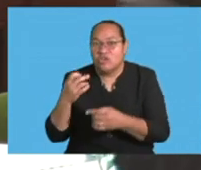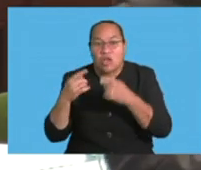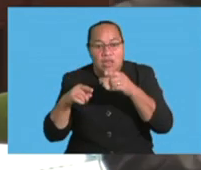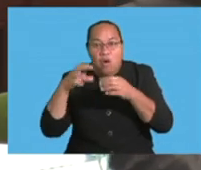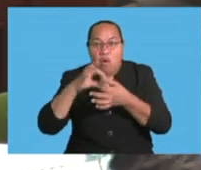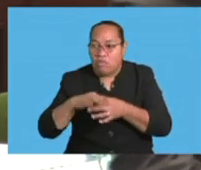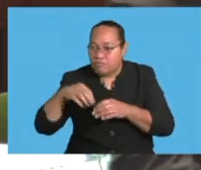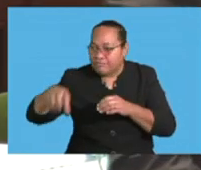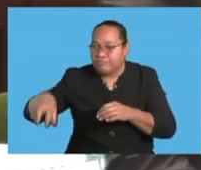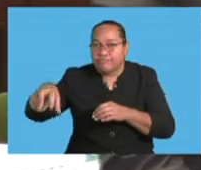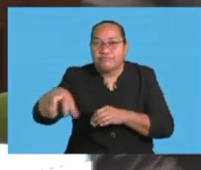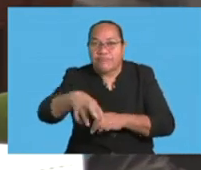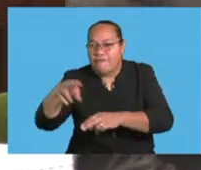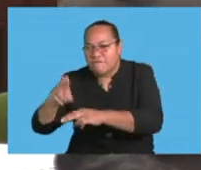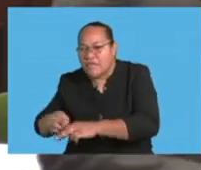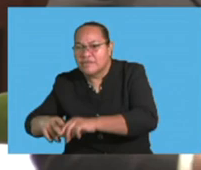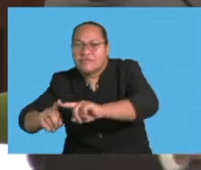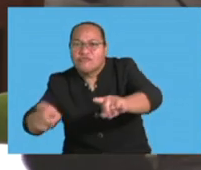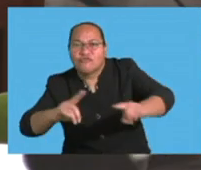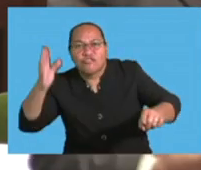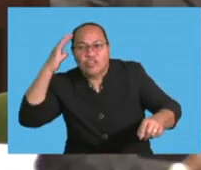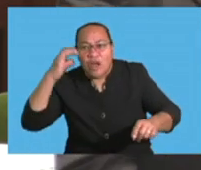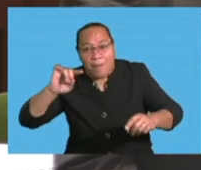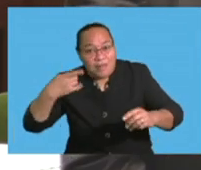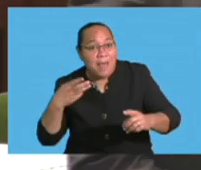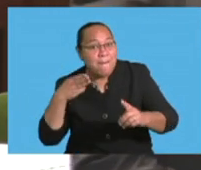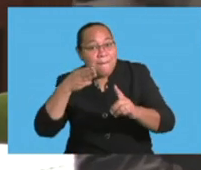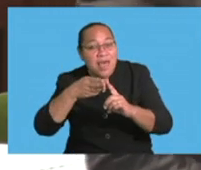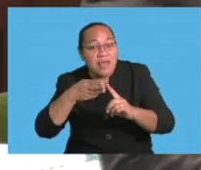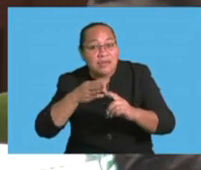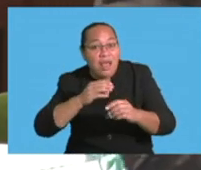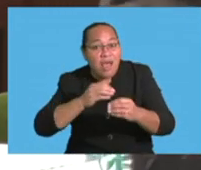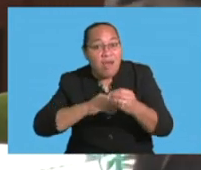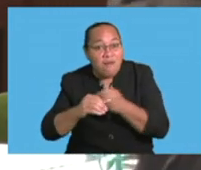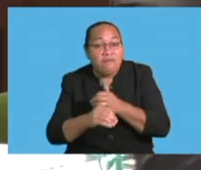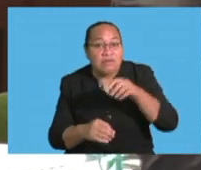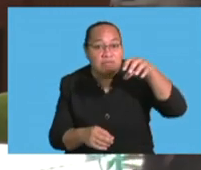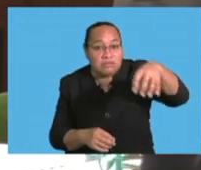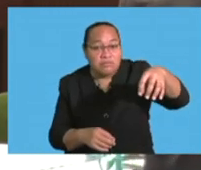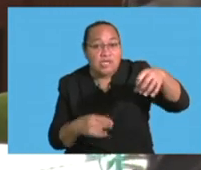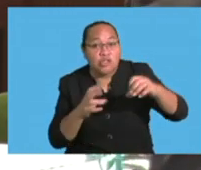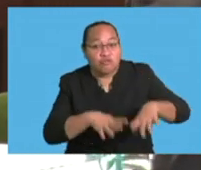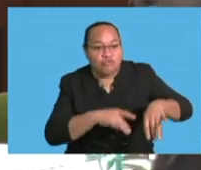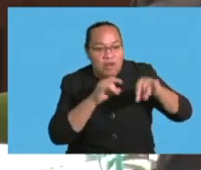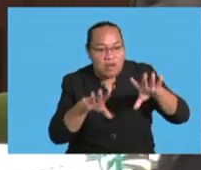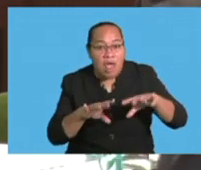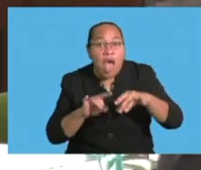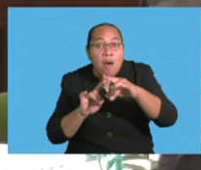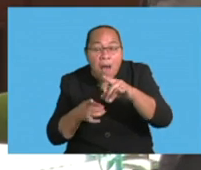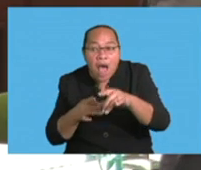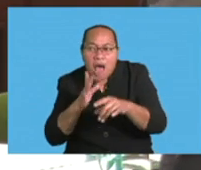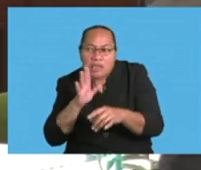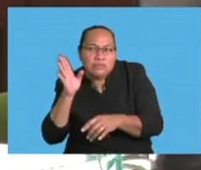whatever internal requirements they may have. There was of course a rumor going around that Westpac was in the process of selling down the Fijian operations.